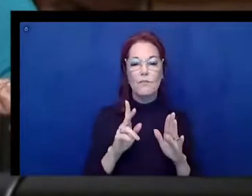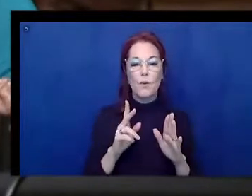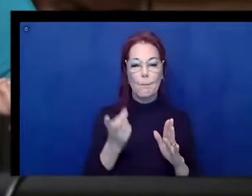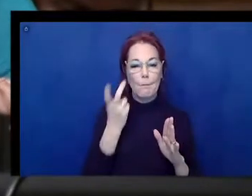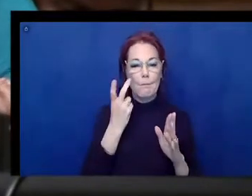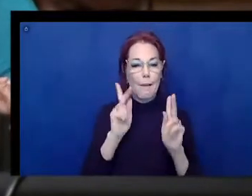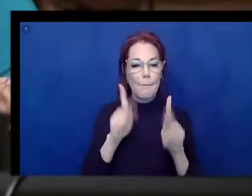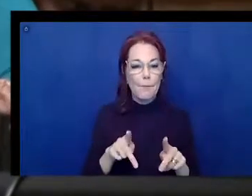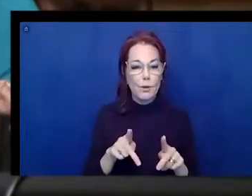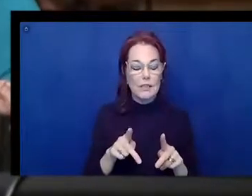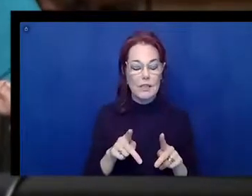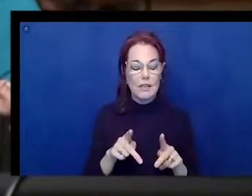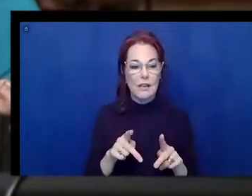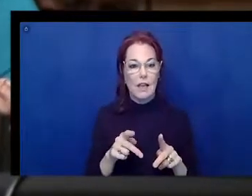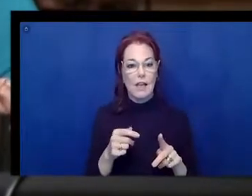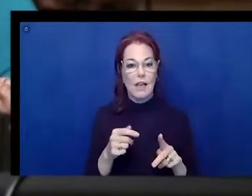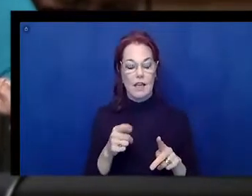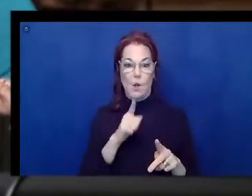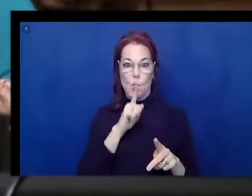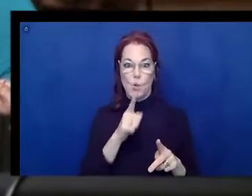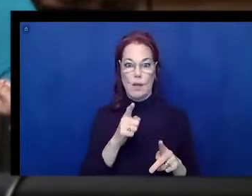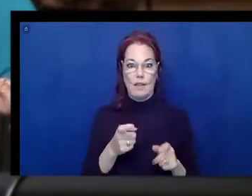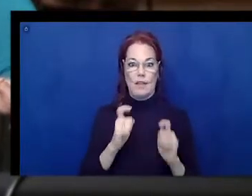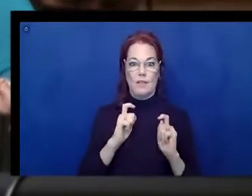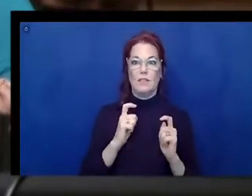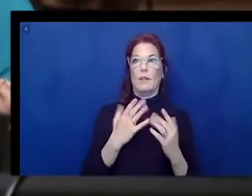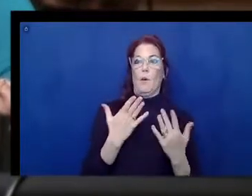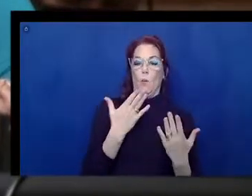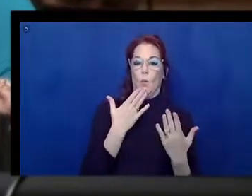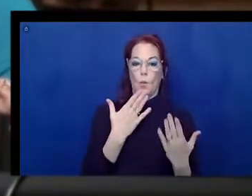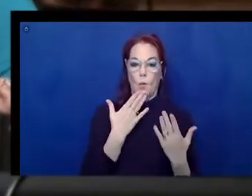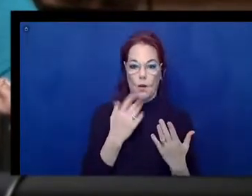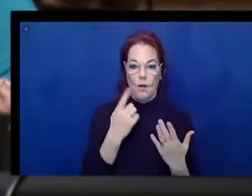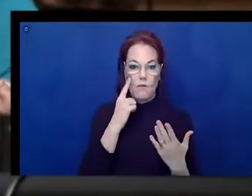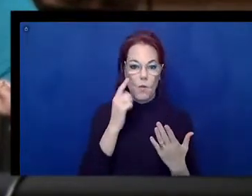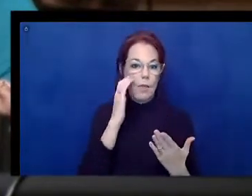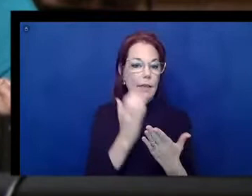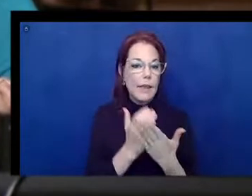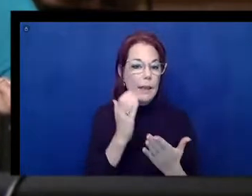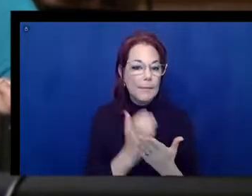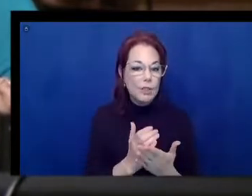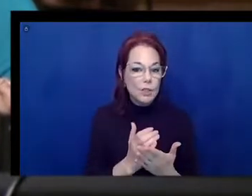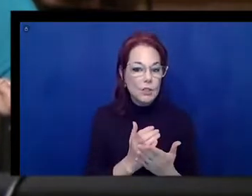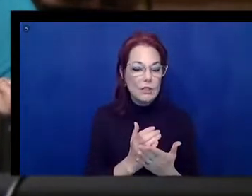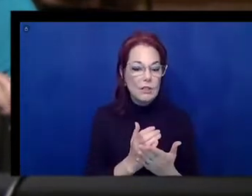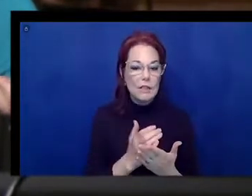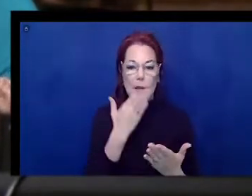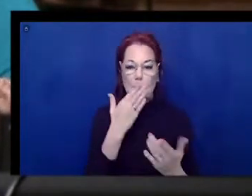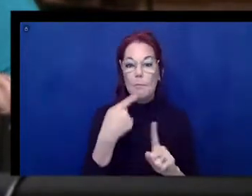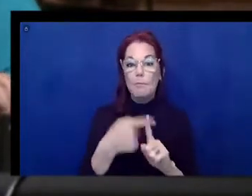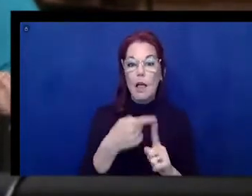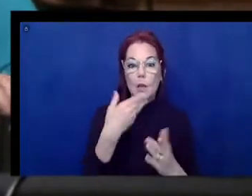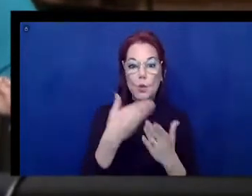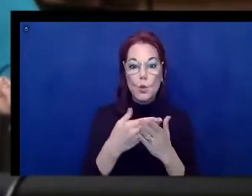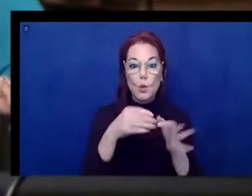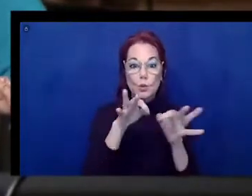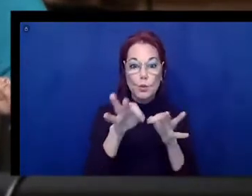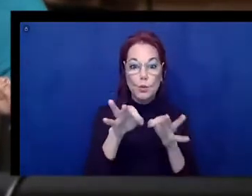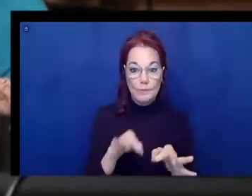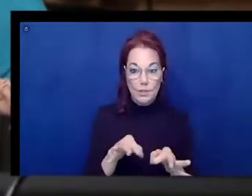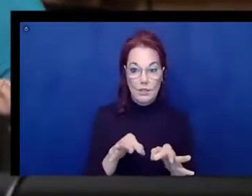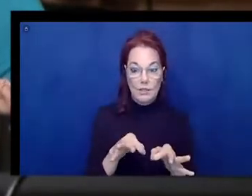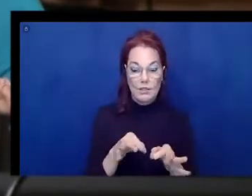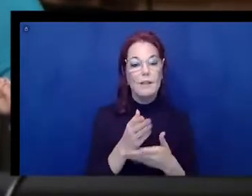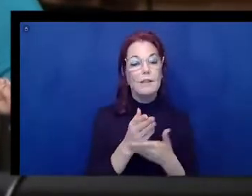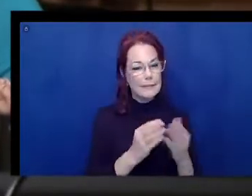great appreciation of what these images are, and very well-crafted descriptions. So, there are some organizations